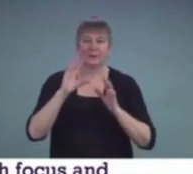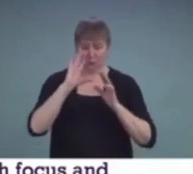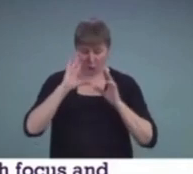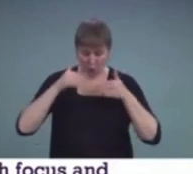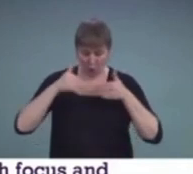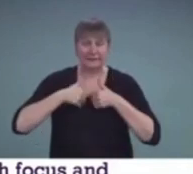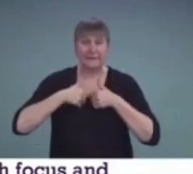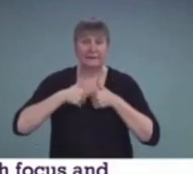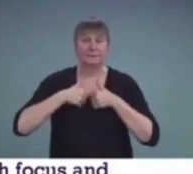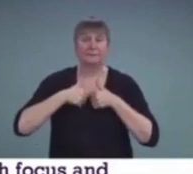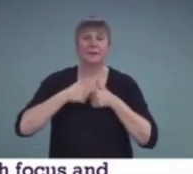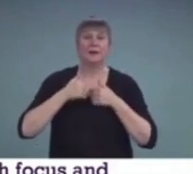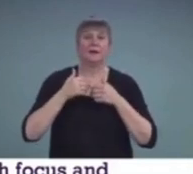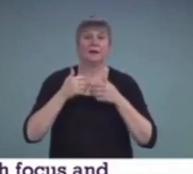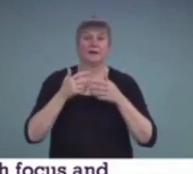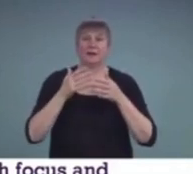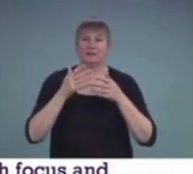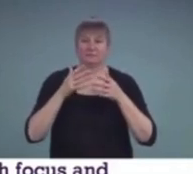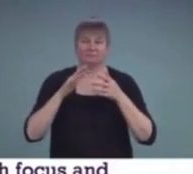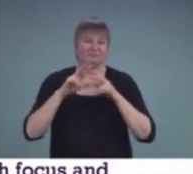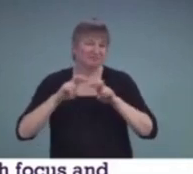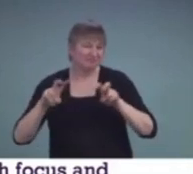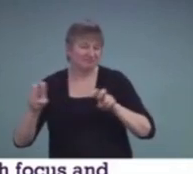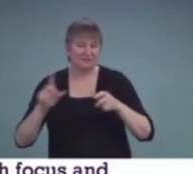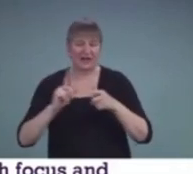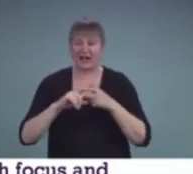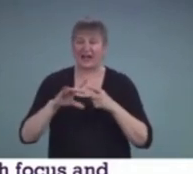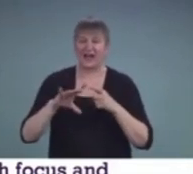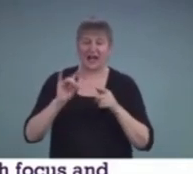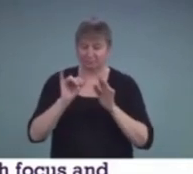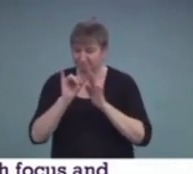of him being on the Autism Spectrum Disorder.